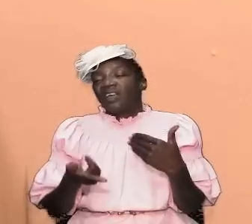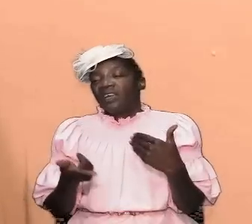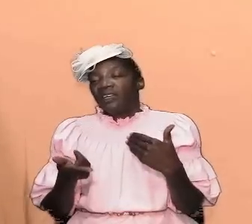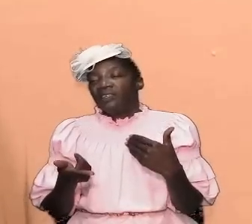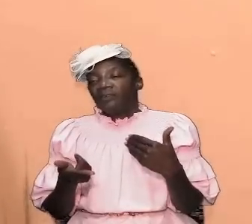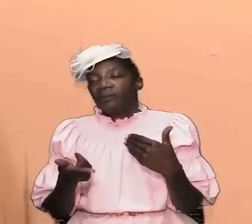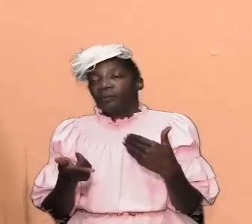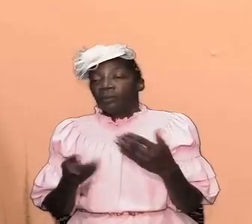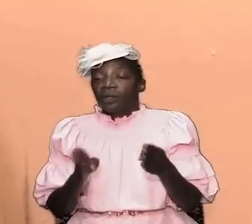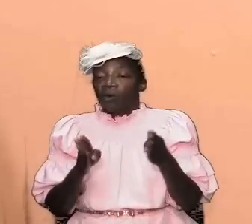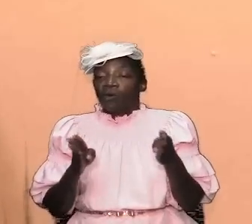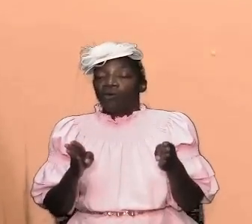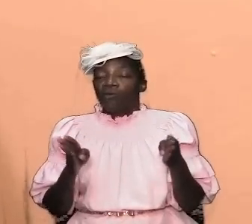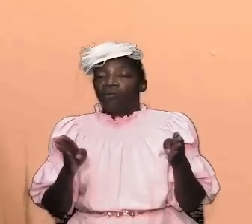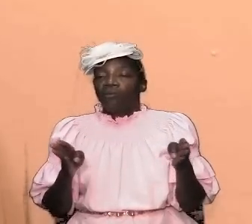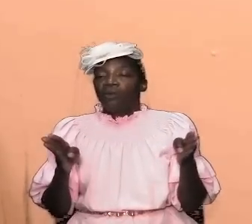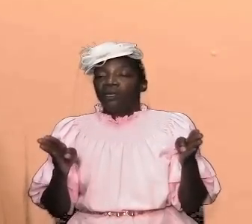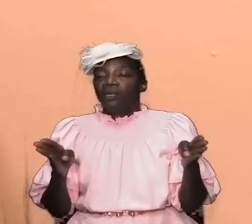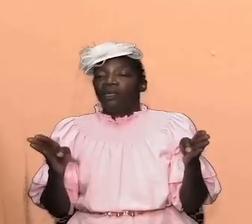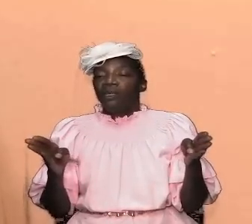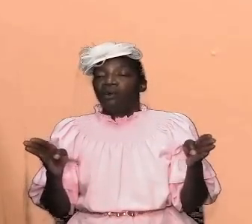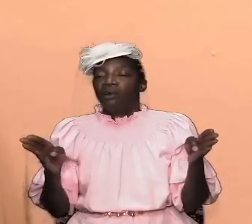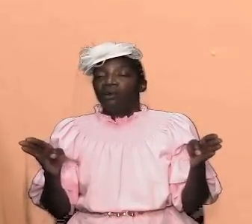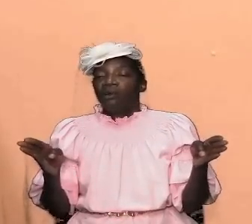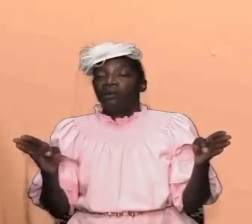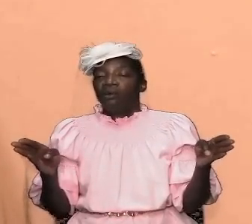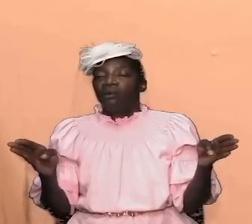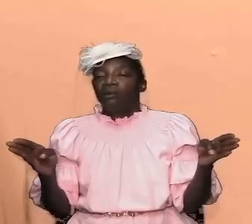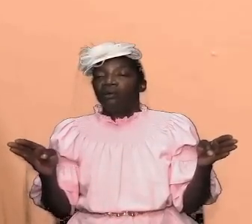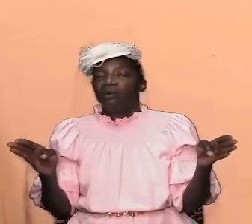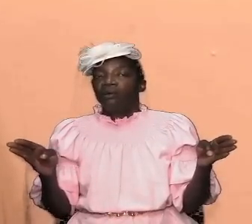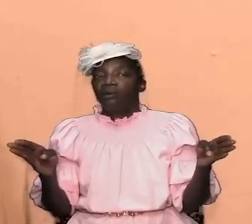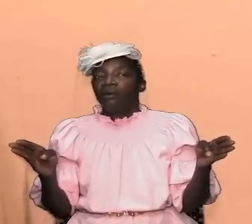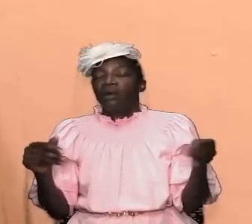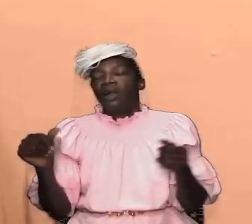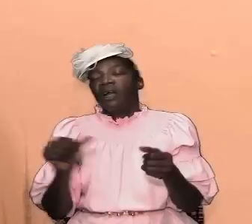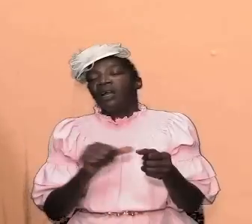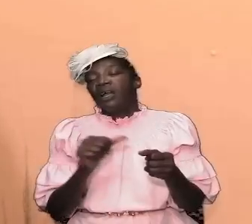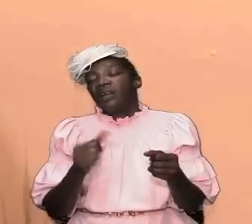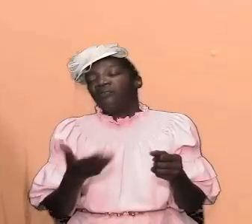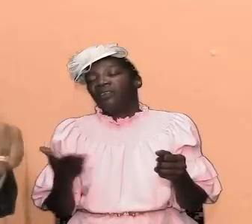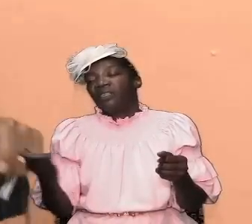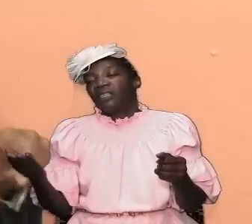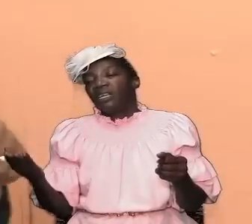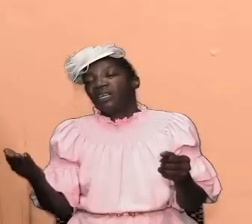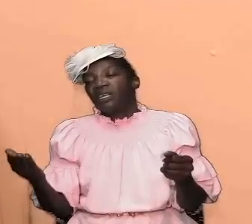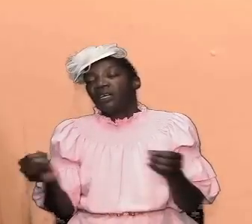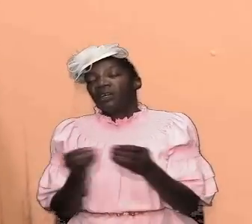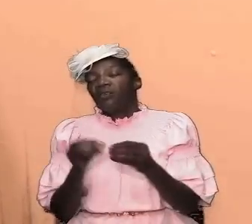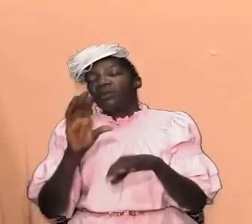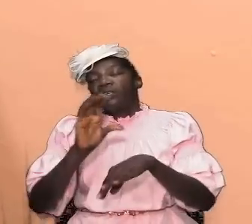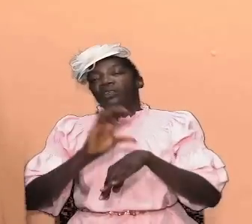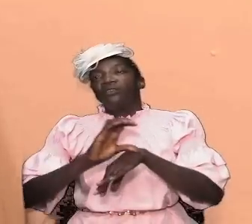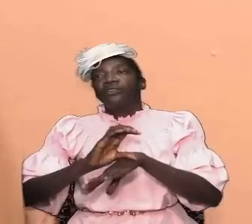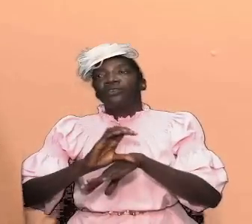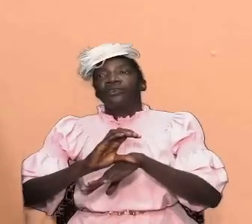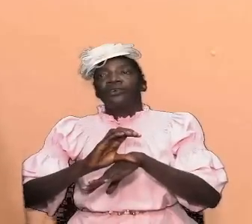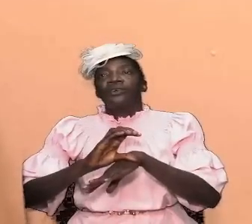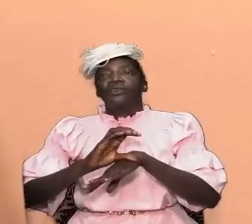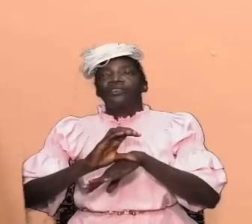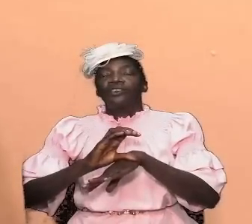to expand and to rule out everything associated with the church it's